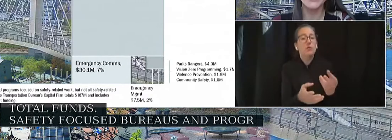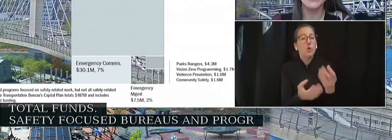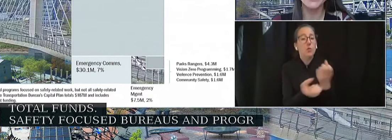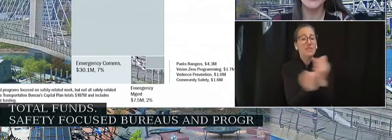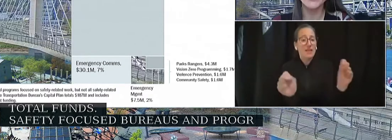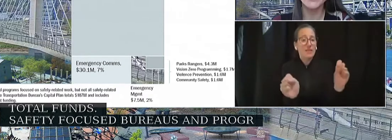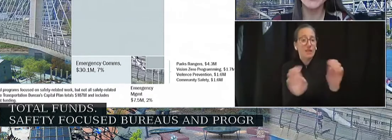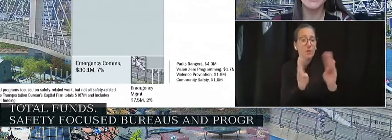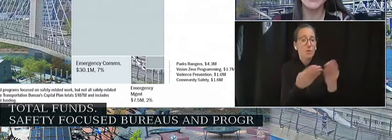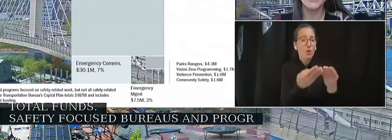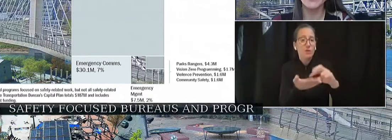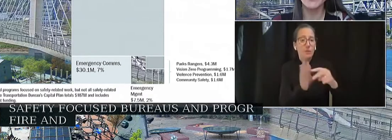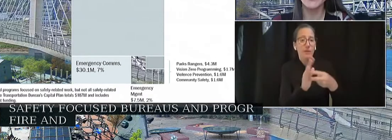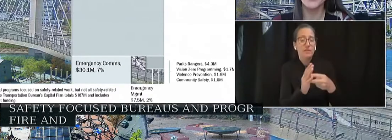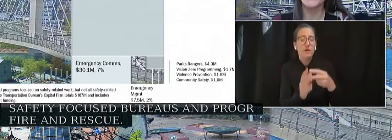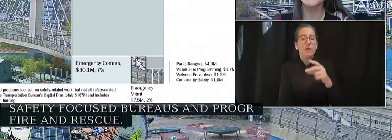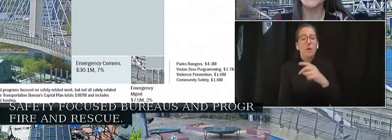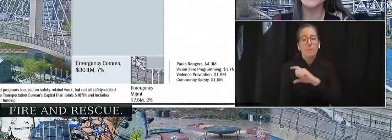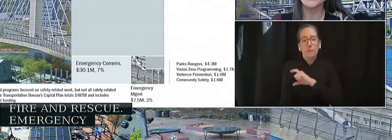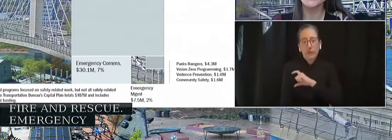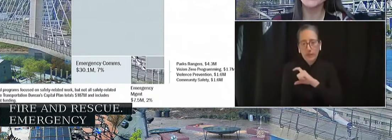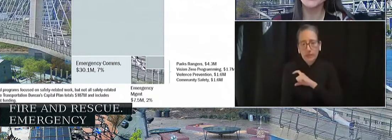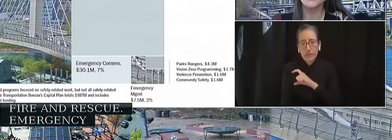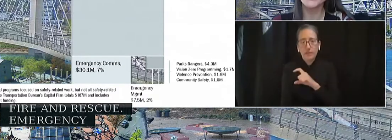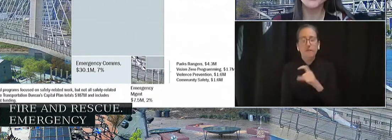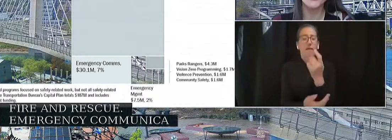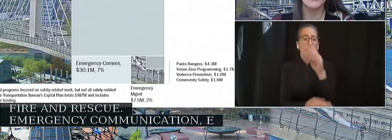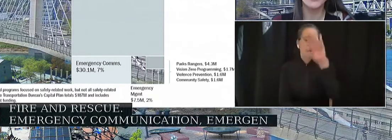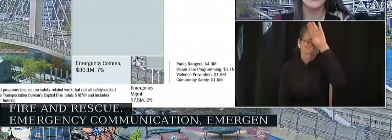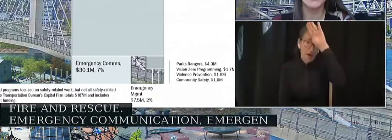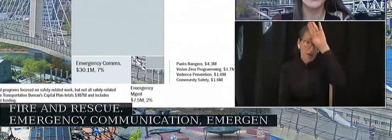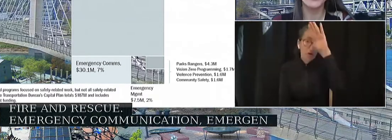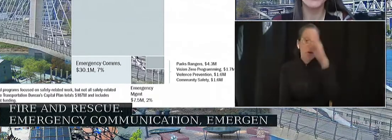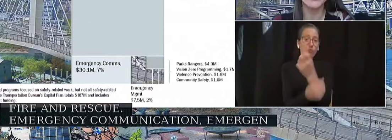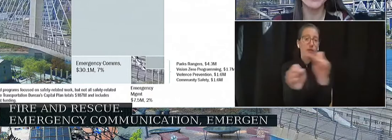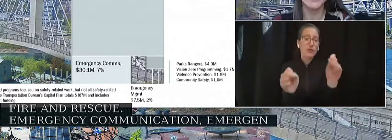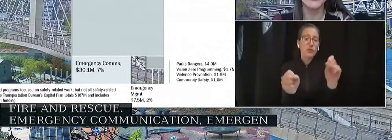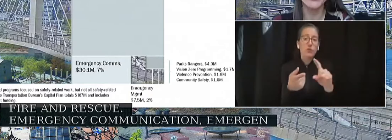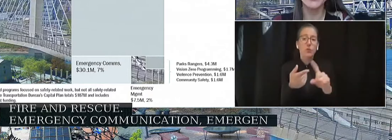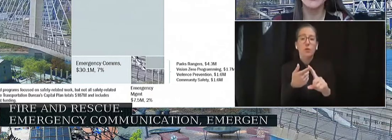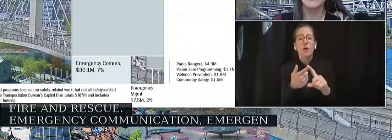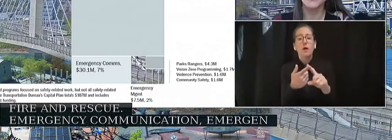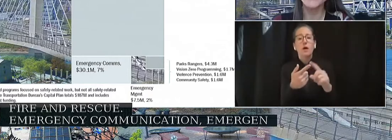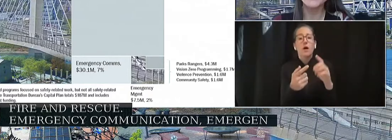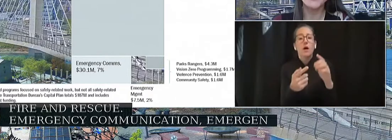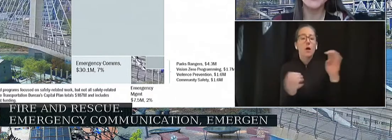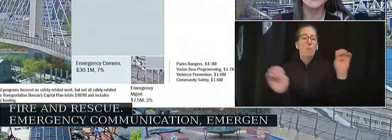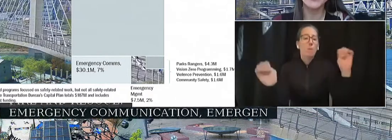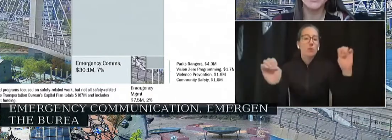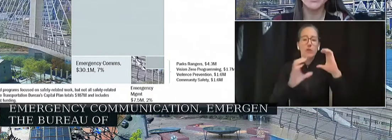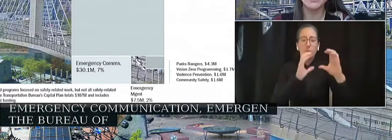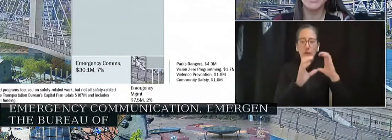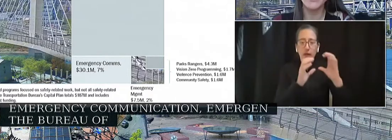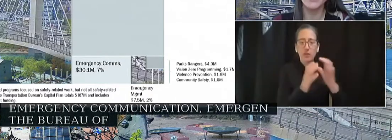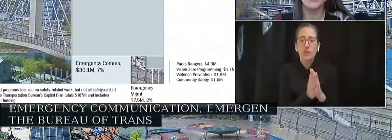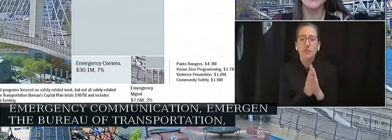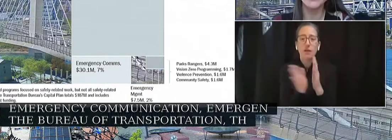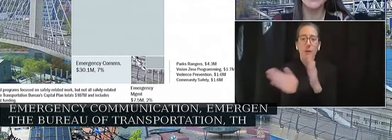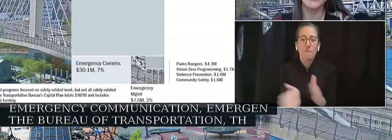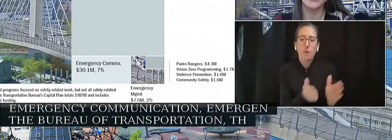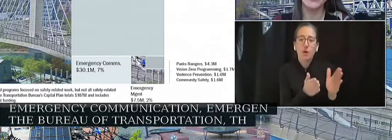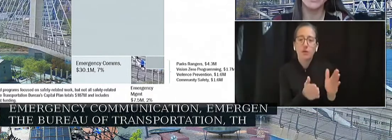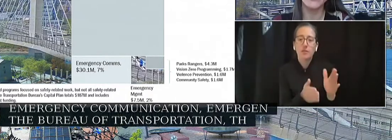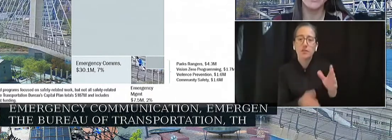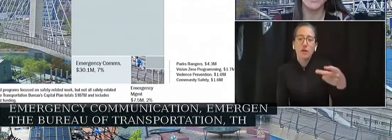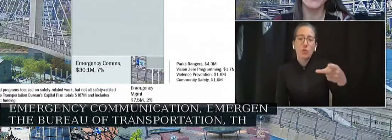Communications, Emergency Management, Parks Rangers, Vision Zero Programming in the Bureau of Transportation, the Office of Violence Prevention, and the